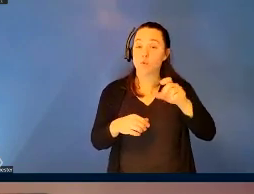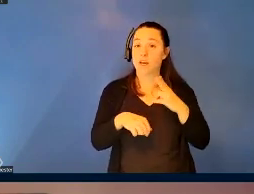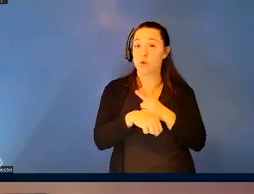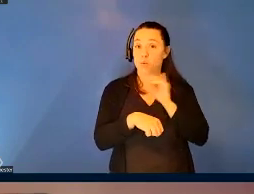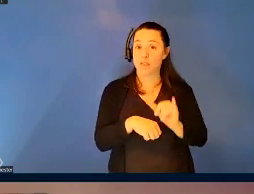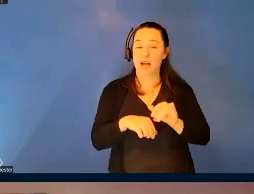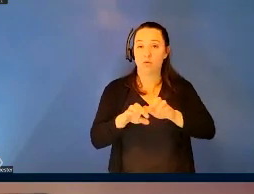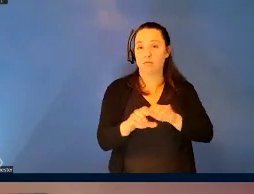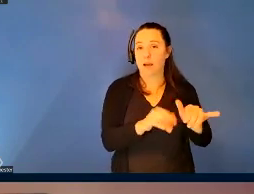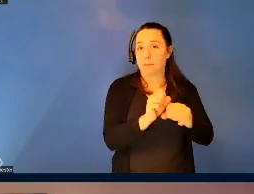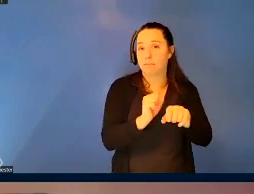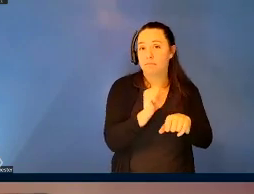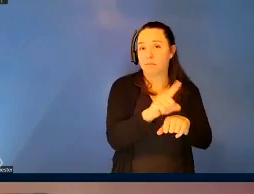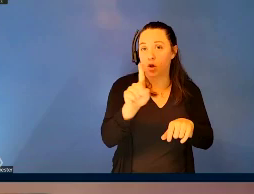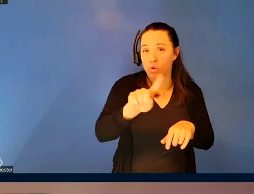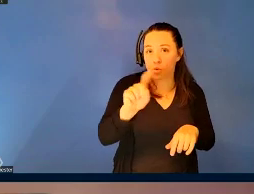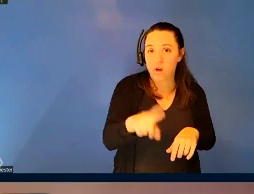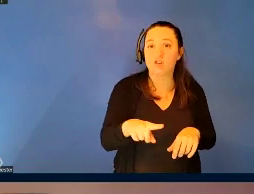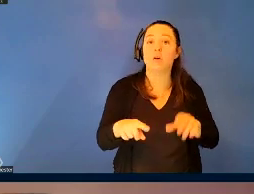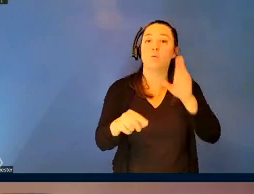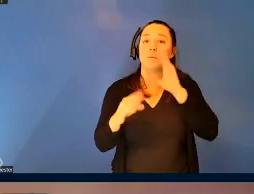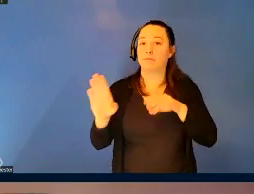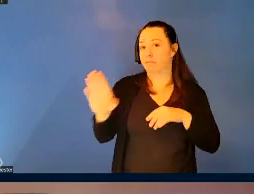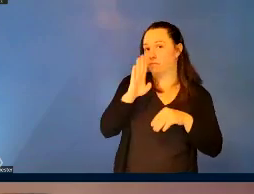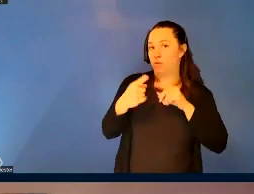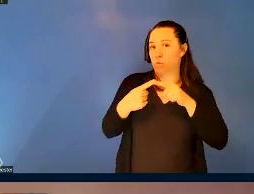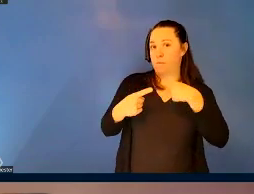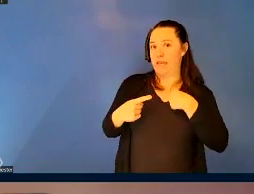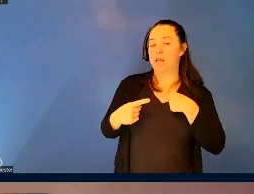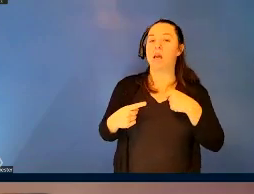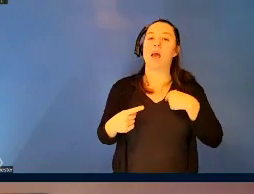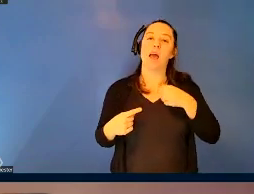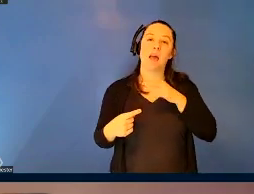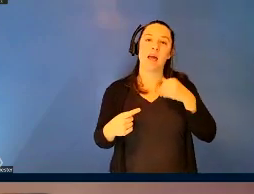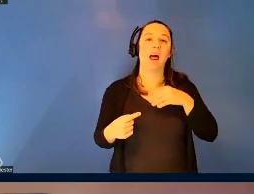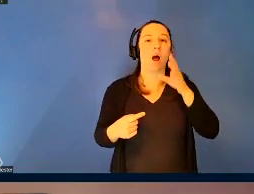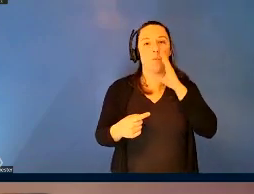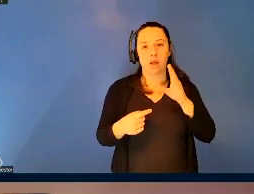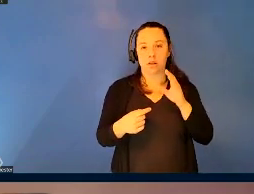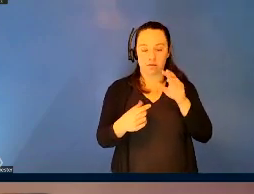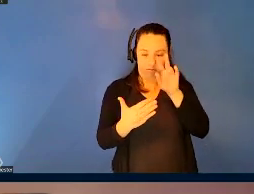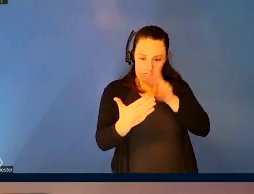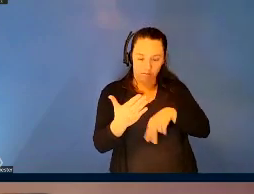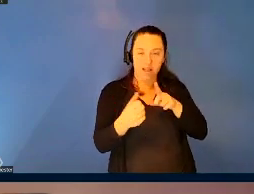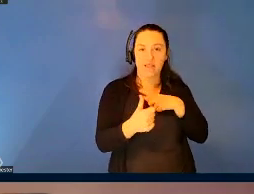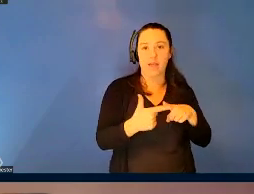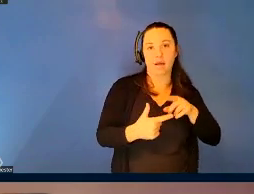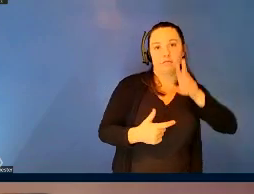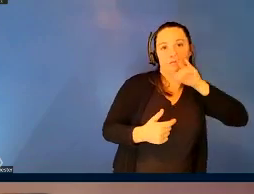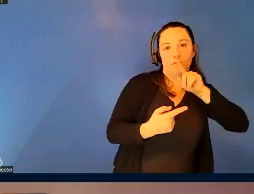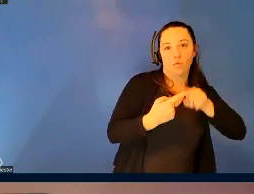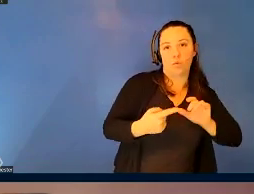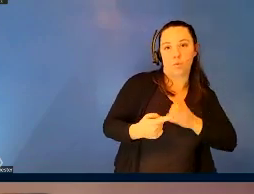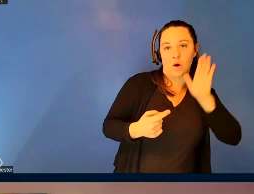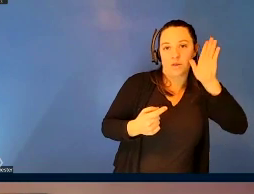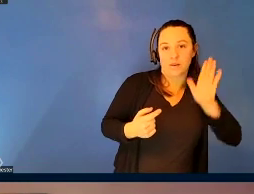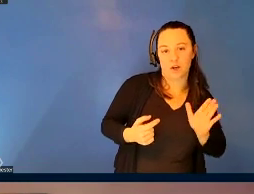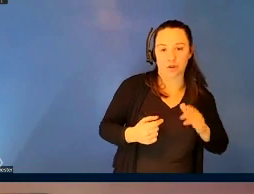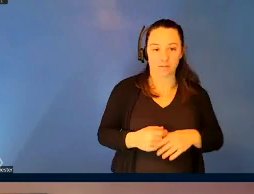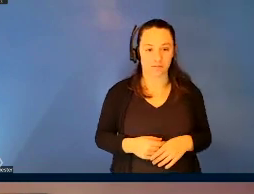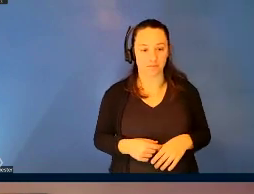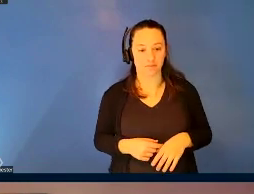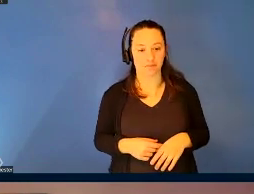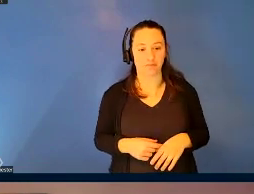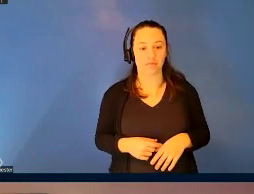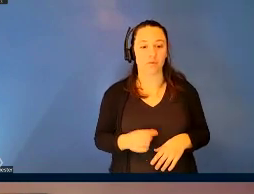question that will come directly to me. And I'll triage them and share them with our speaker today. We have